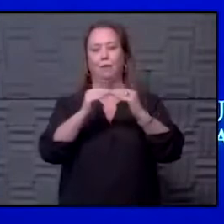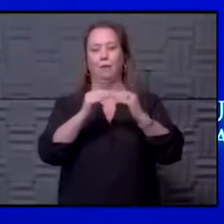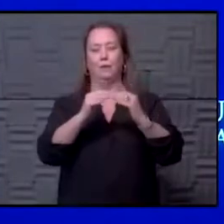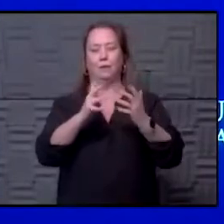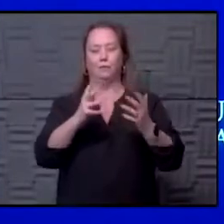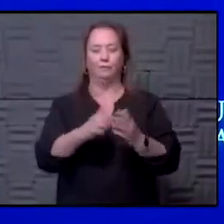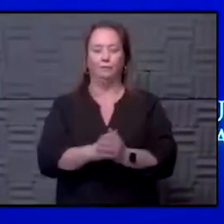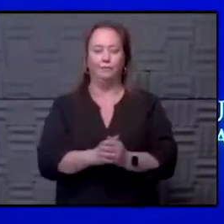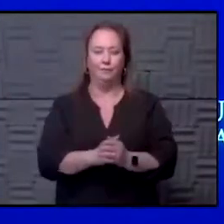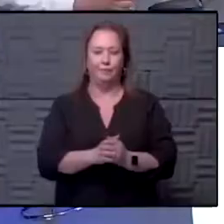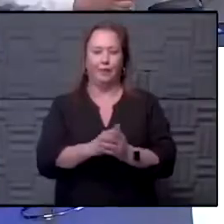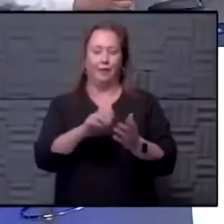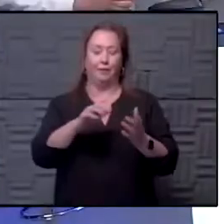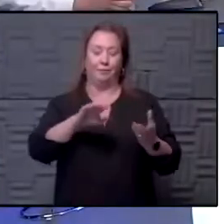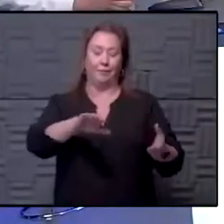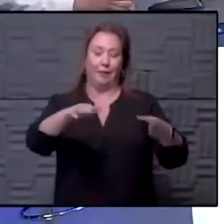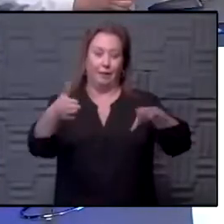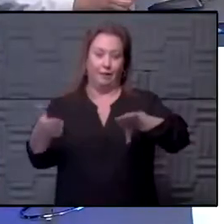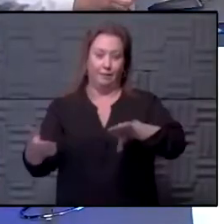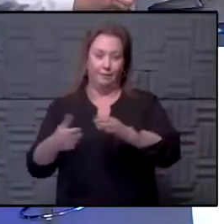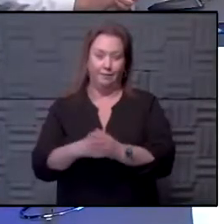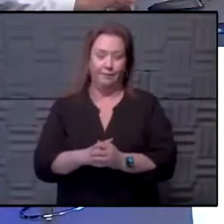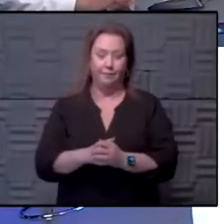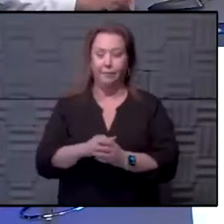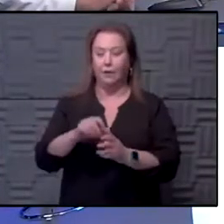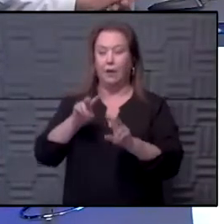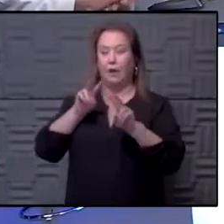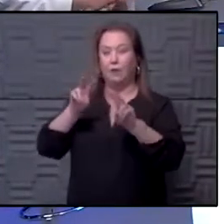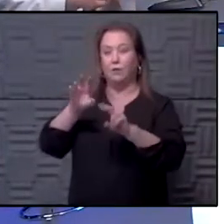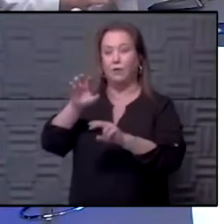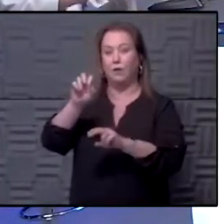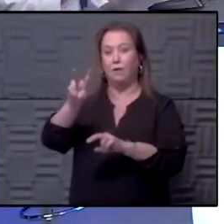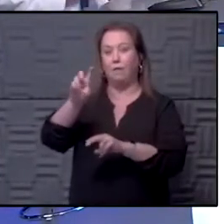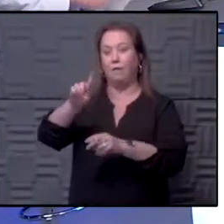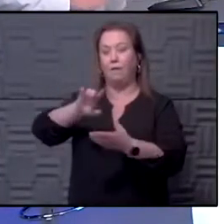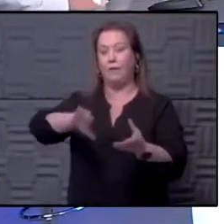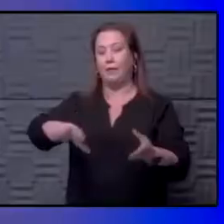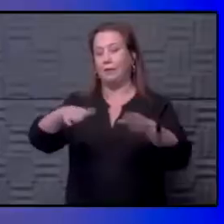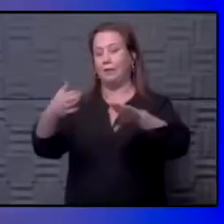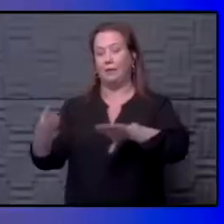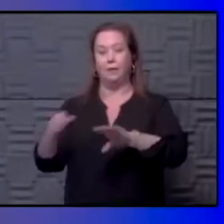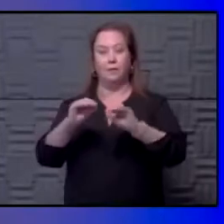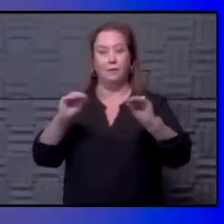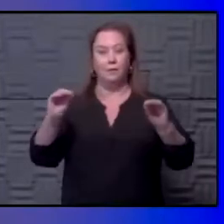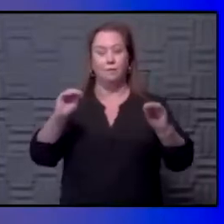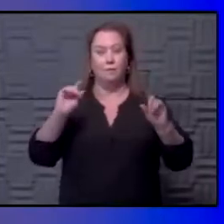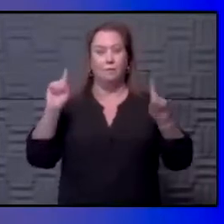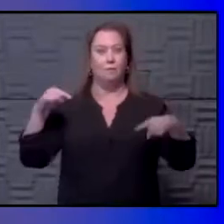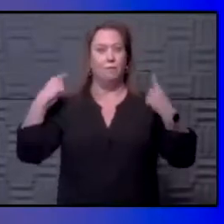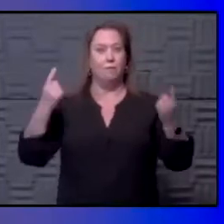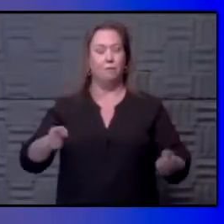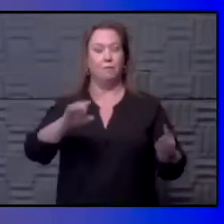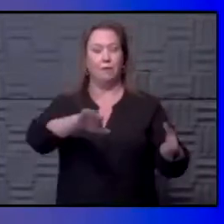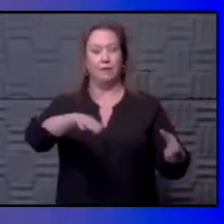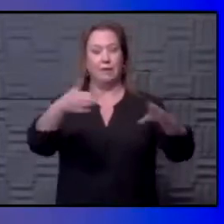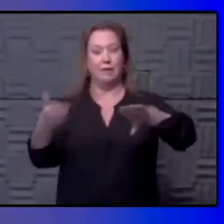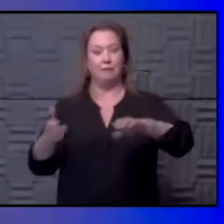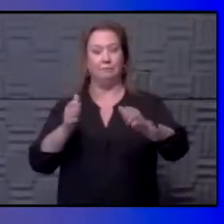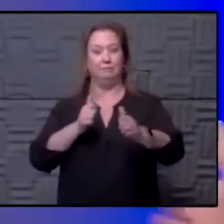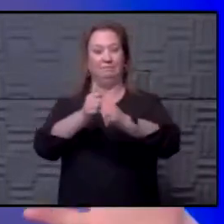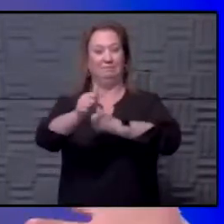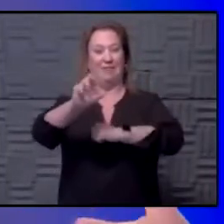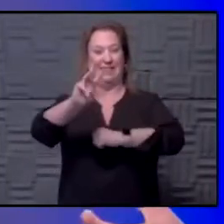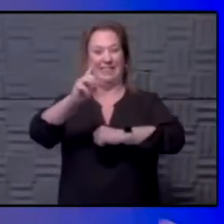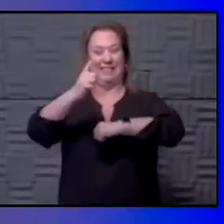associated with it. Which, I was looking at the COVID deaths in-house today, and we haven't had an inpatient death in over six days, which